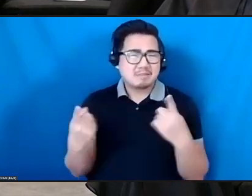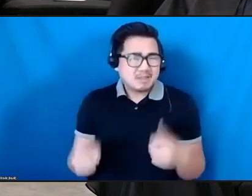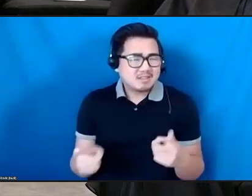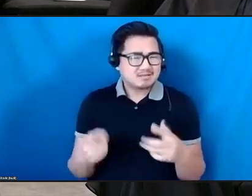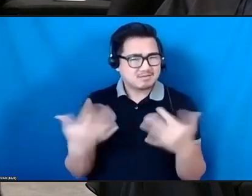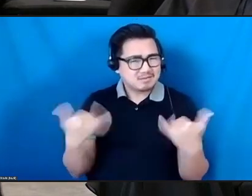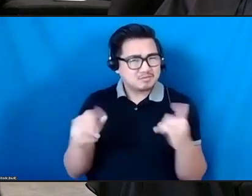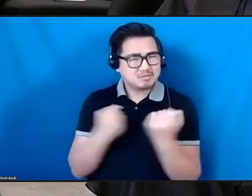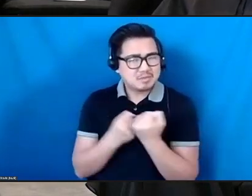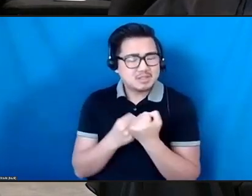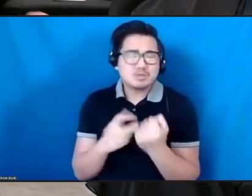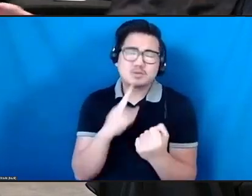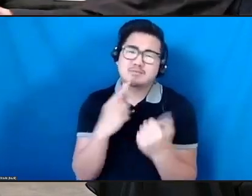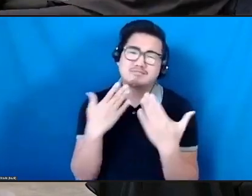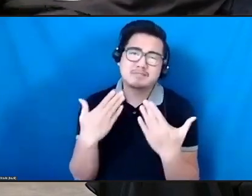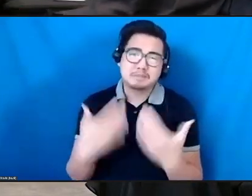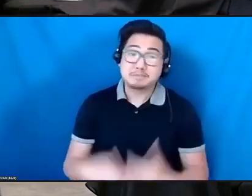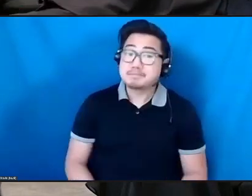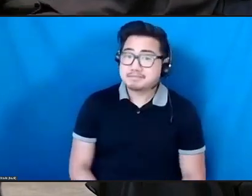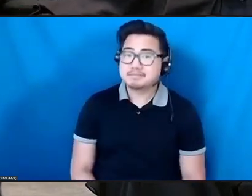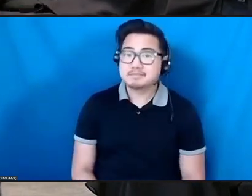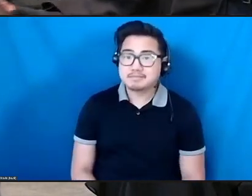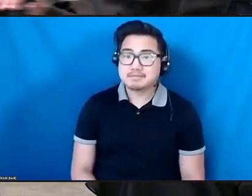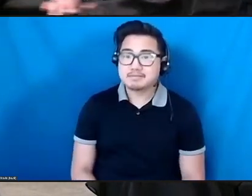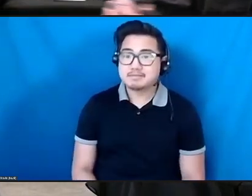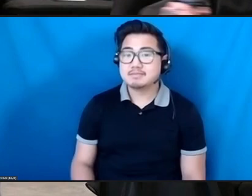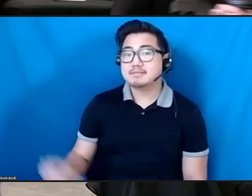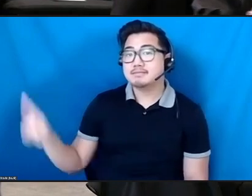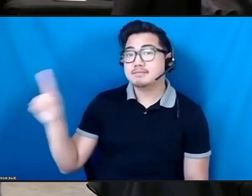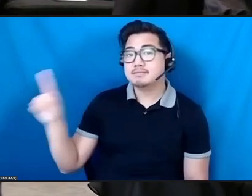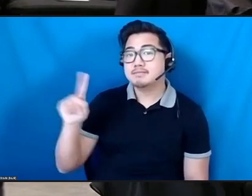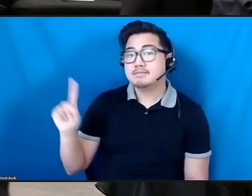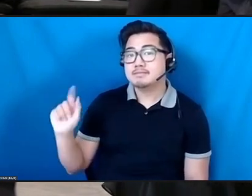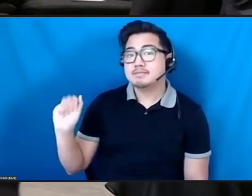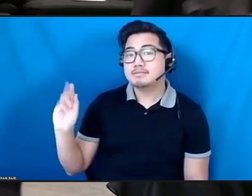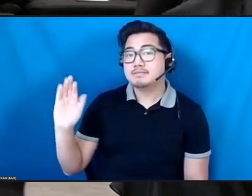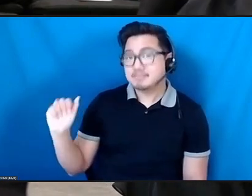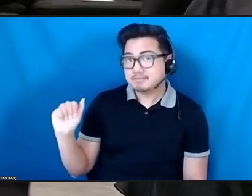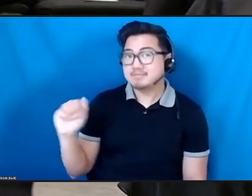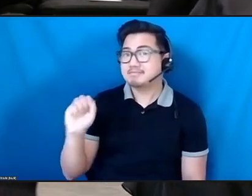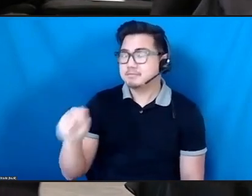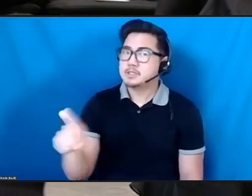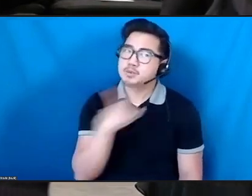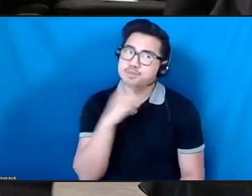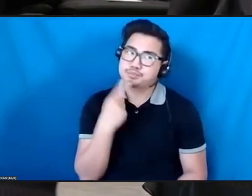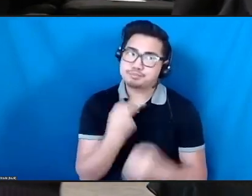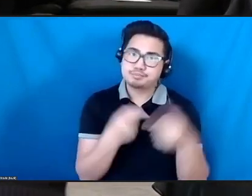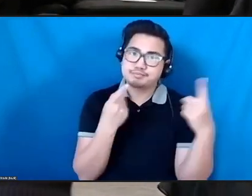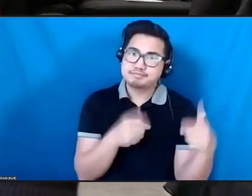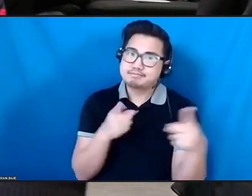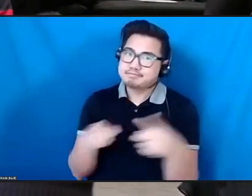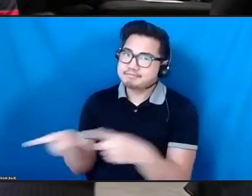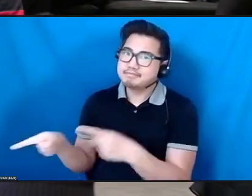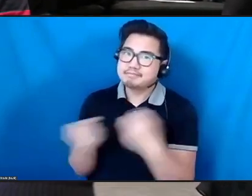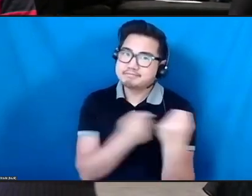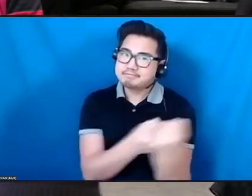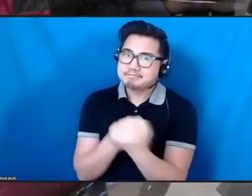Thank you, Doon. Samora. Yes. Totally echo all of that. And also,